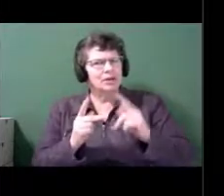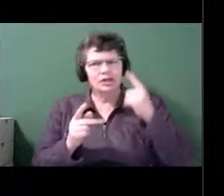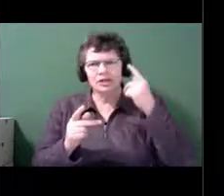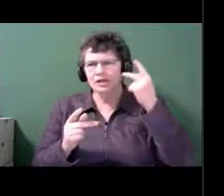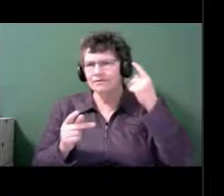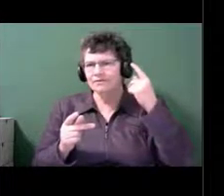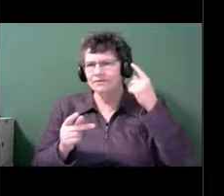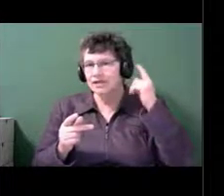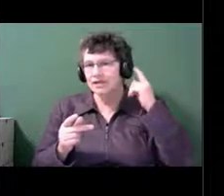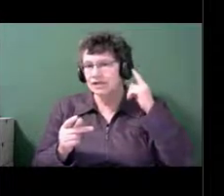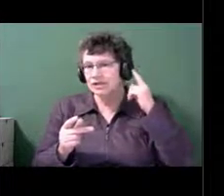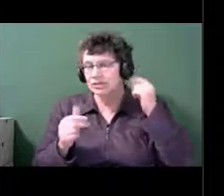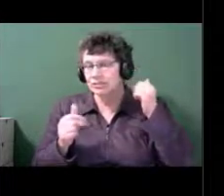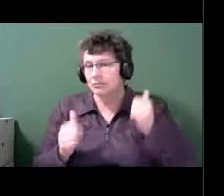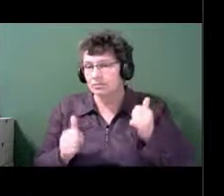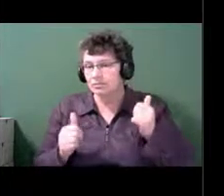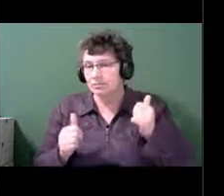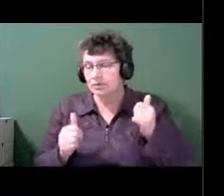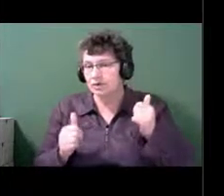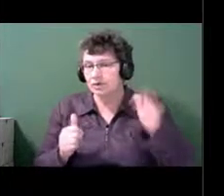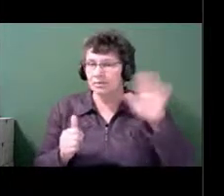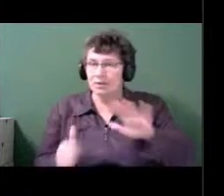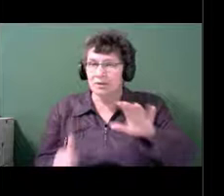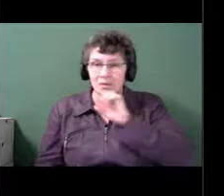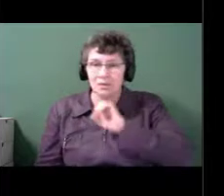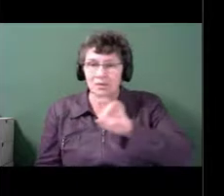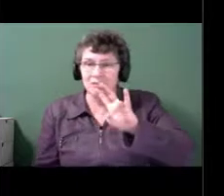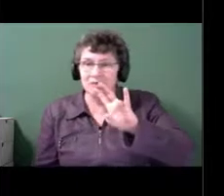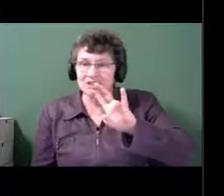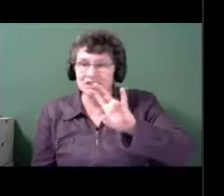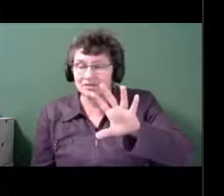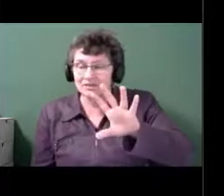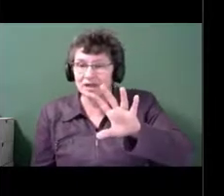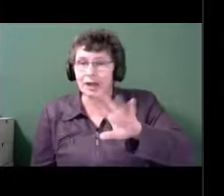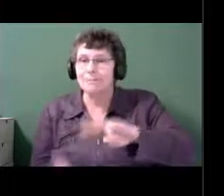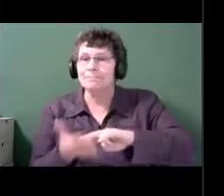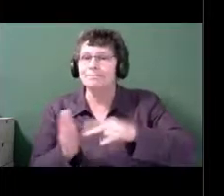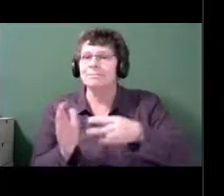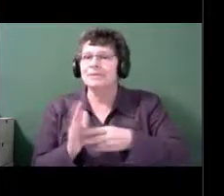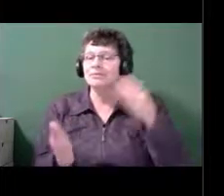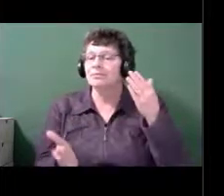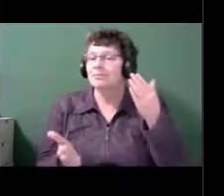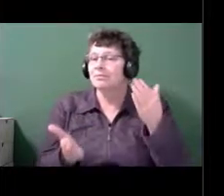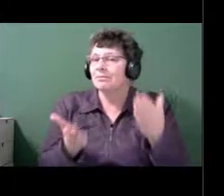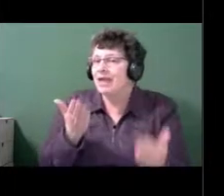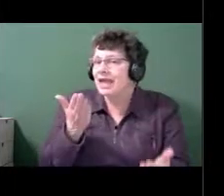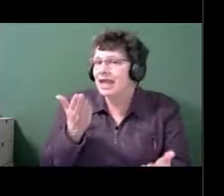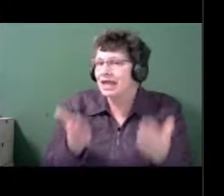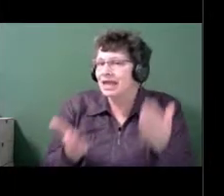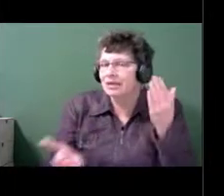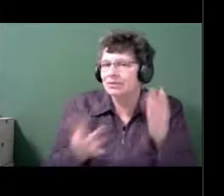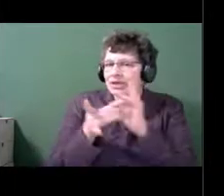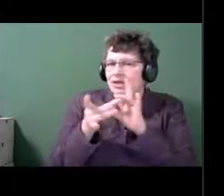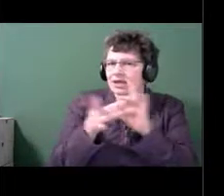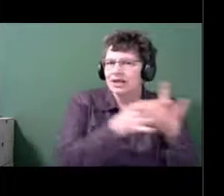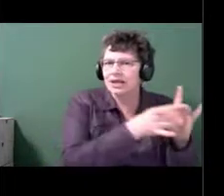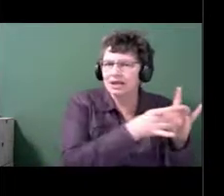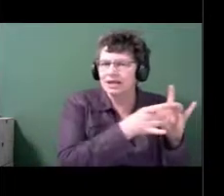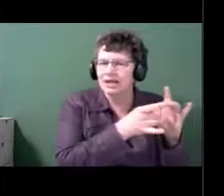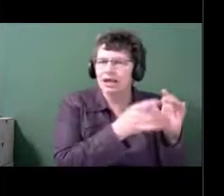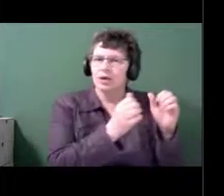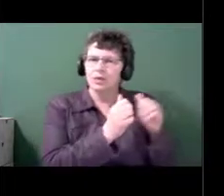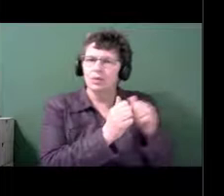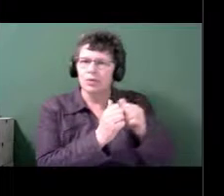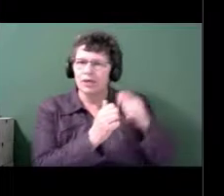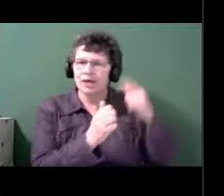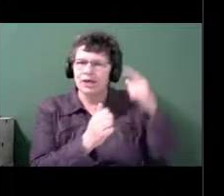loss 10 years later. So this is kind of a gateway into what is the brain got to deal